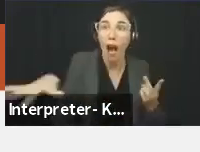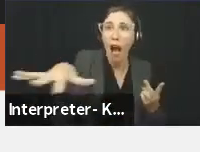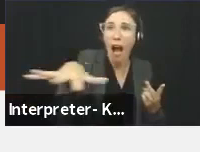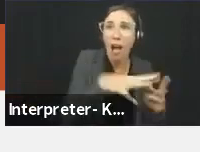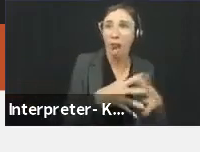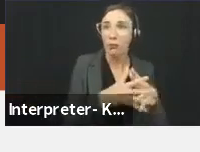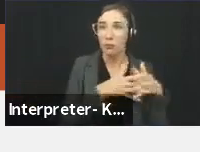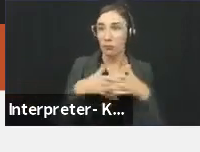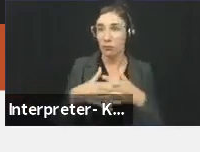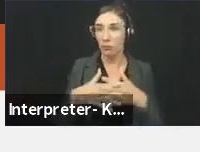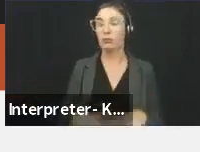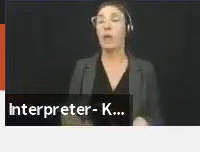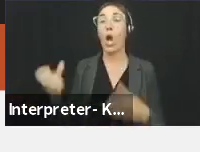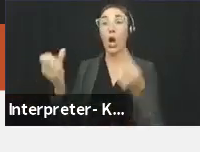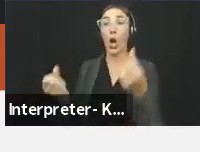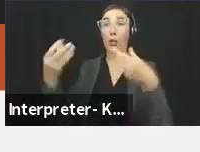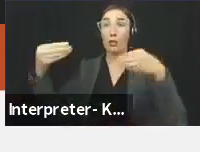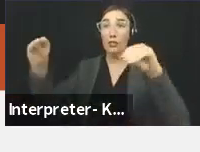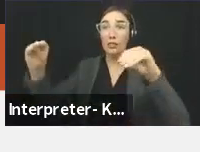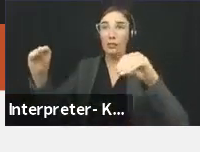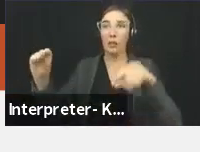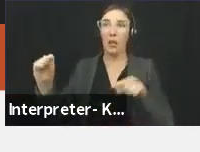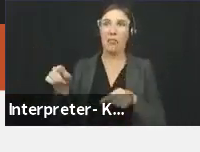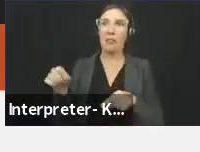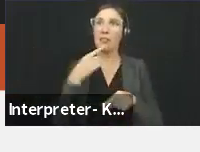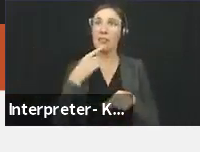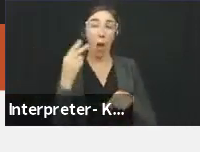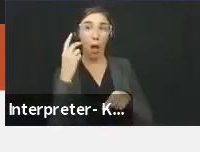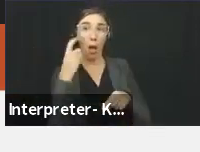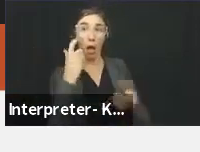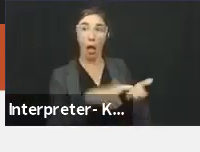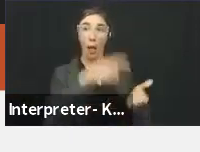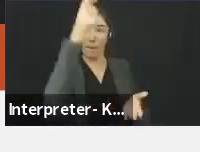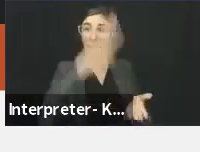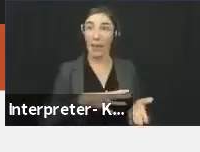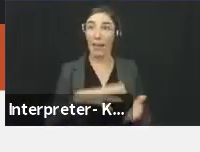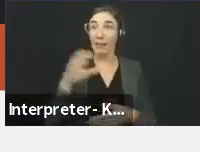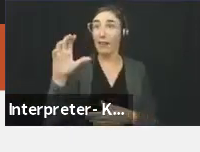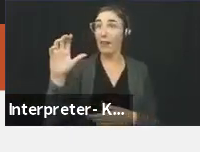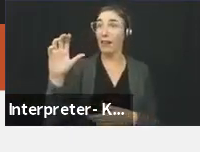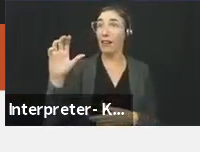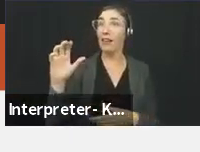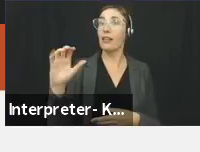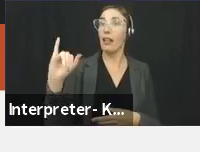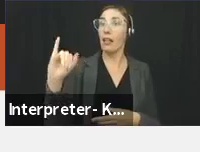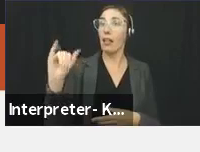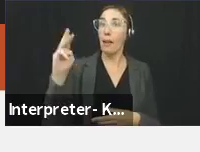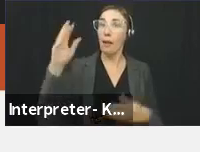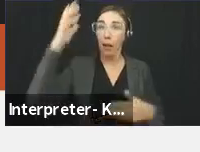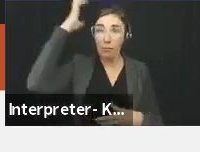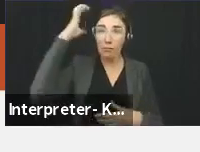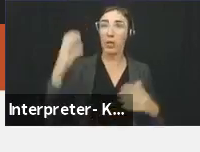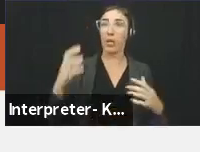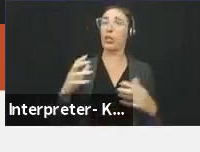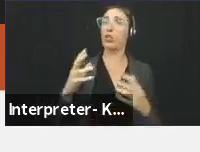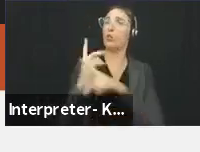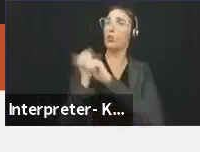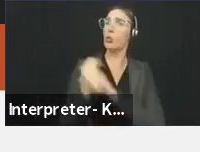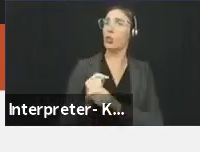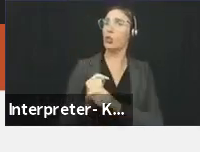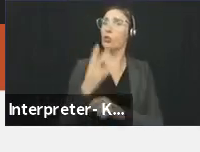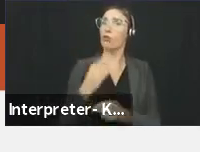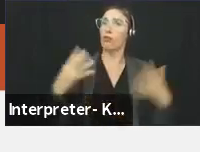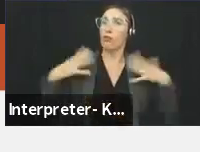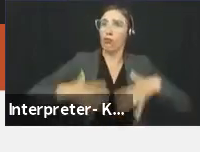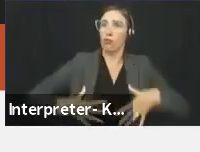one car dealership allegedly denied service to a man wearing a yarmulke and who was dressed in traditional Hasidic garb. Employees told him the service